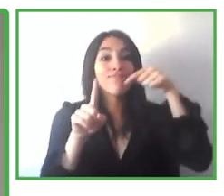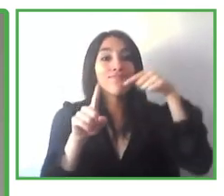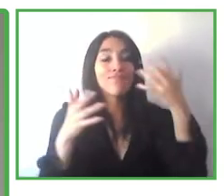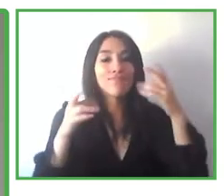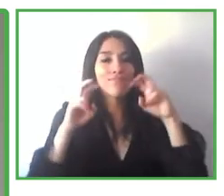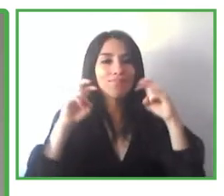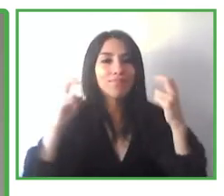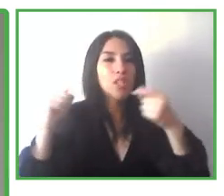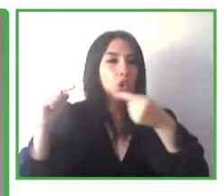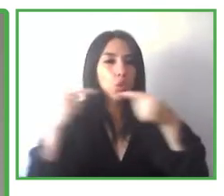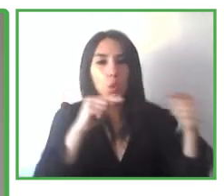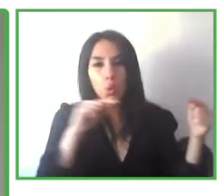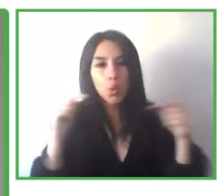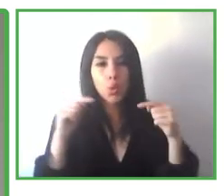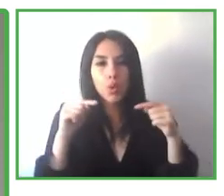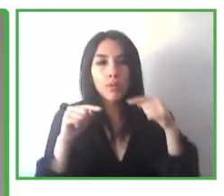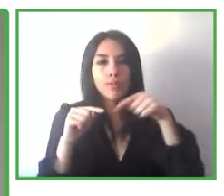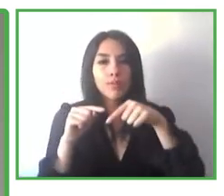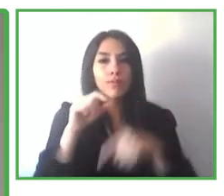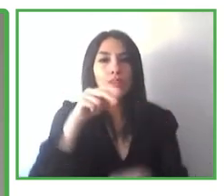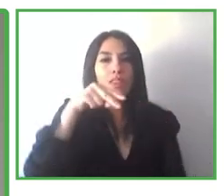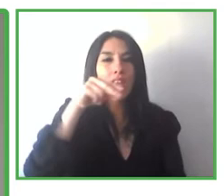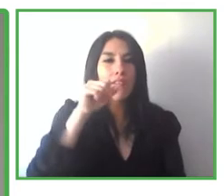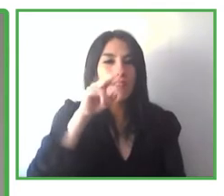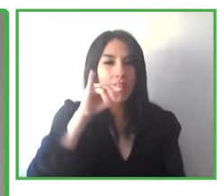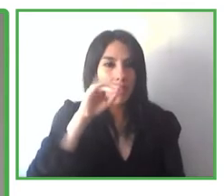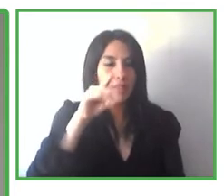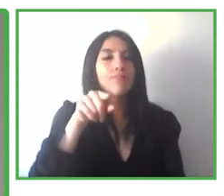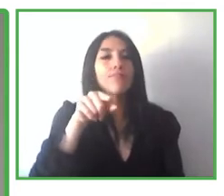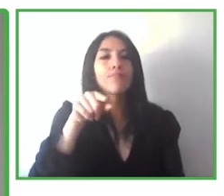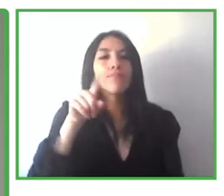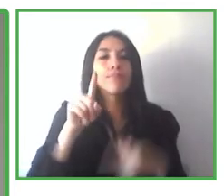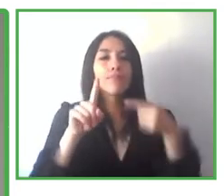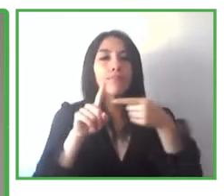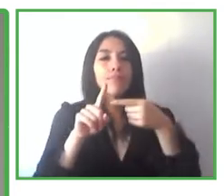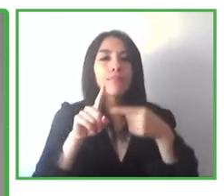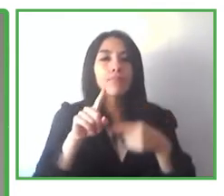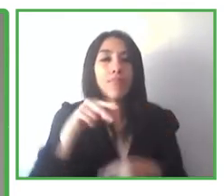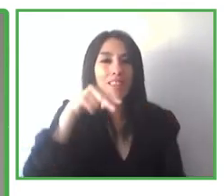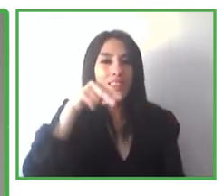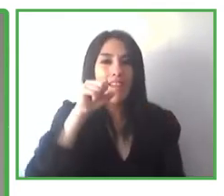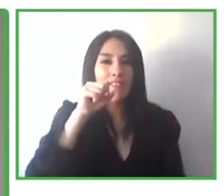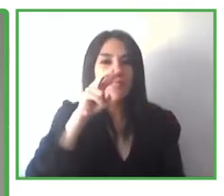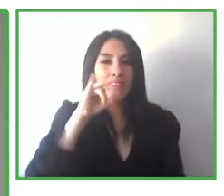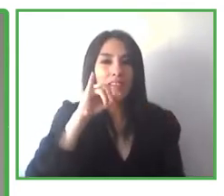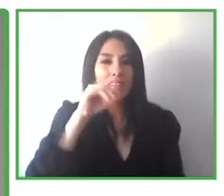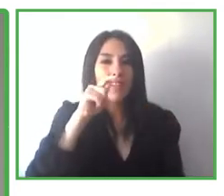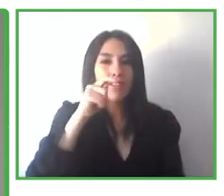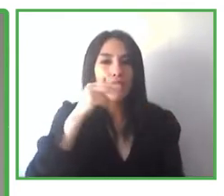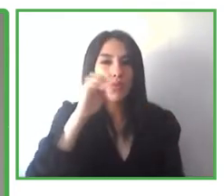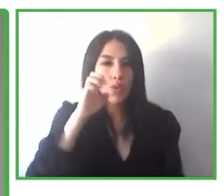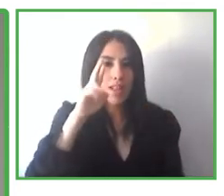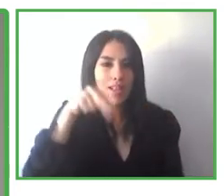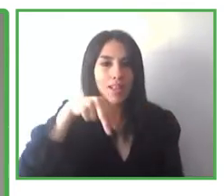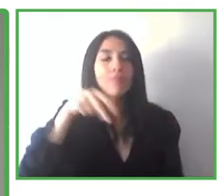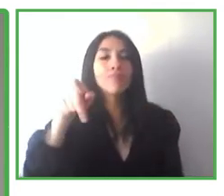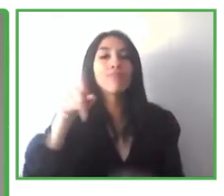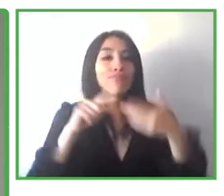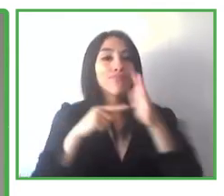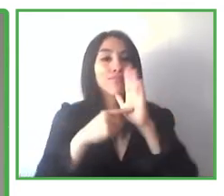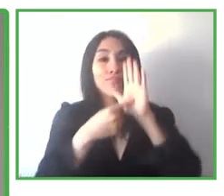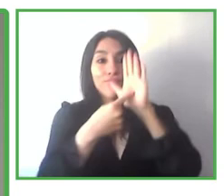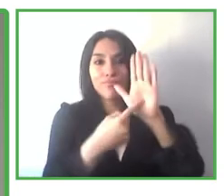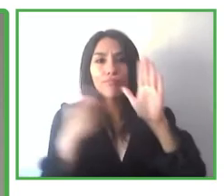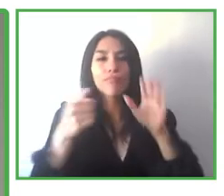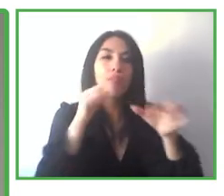today, Raul Moreno from NaviLens. So Raul, please go ahead with your presentation. We are very